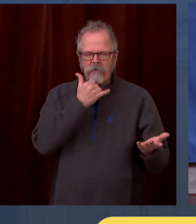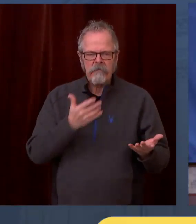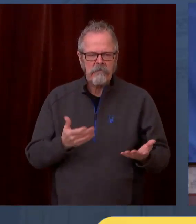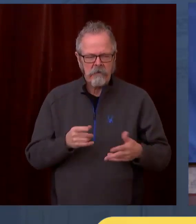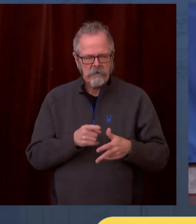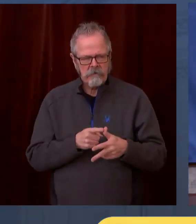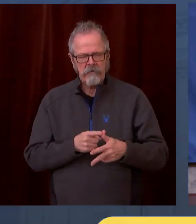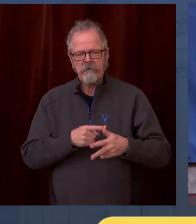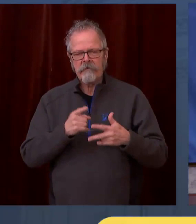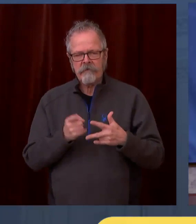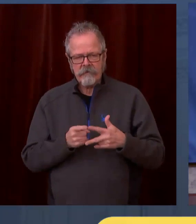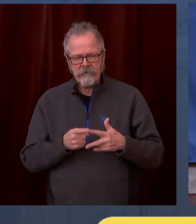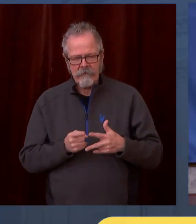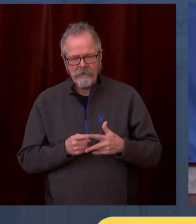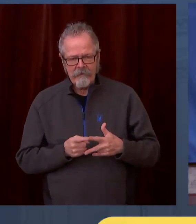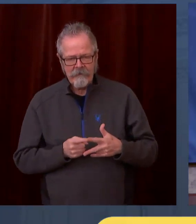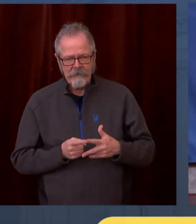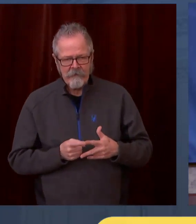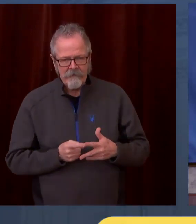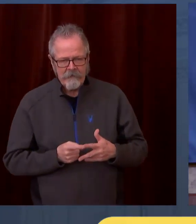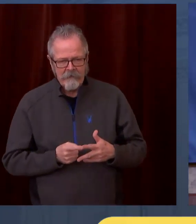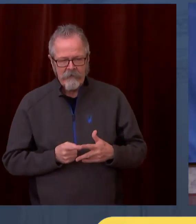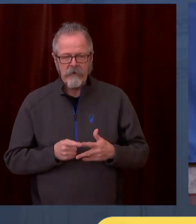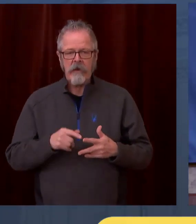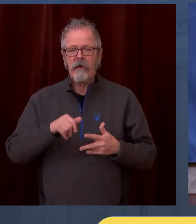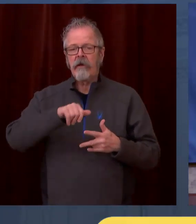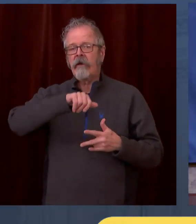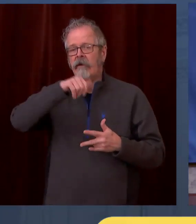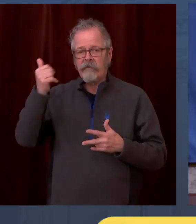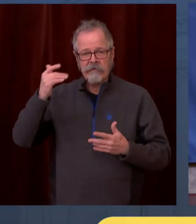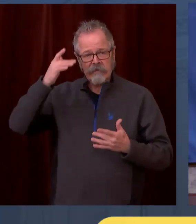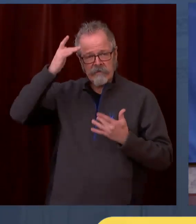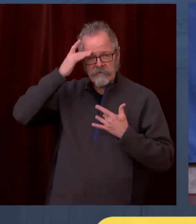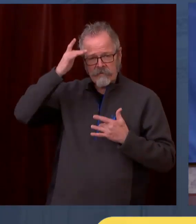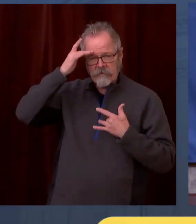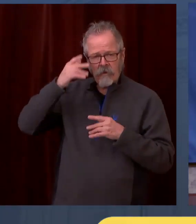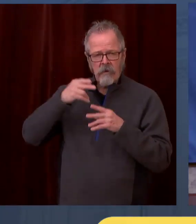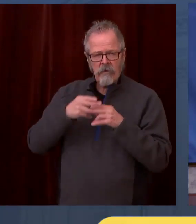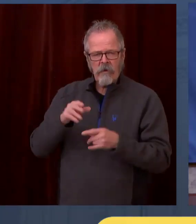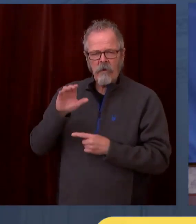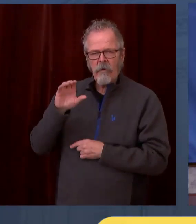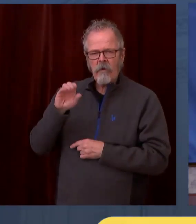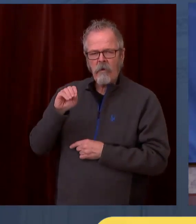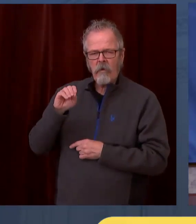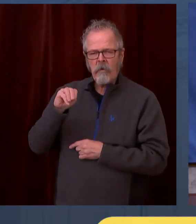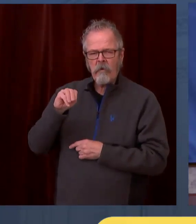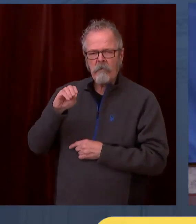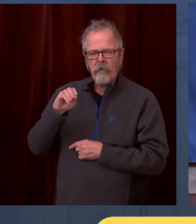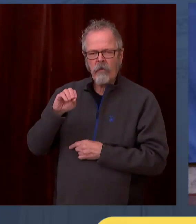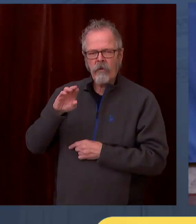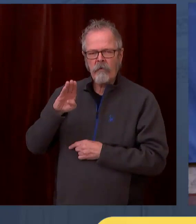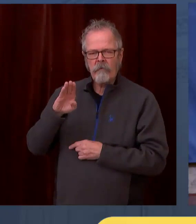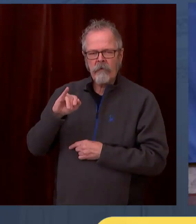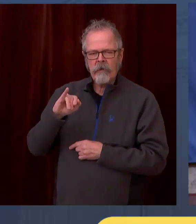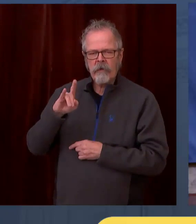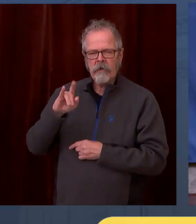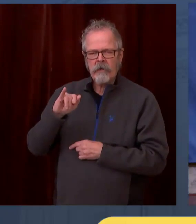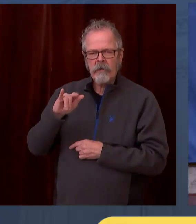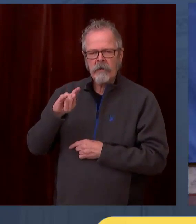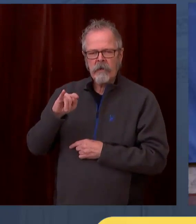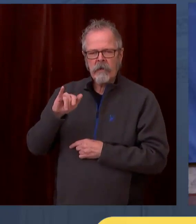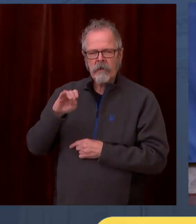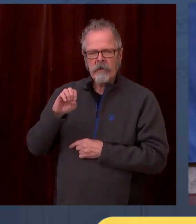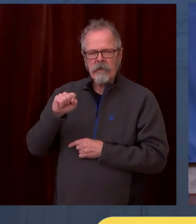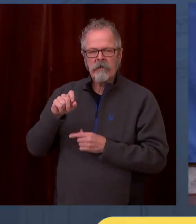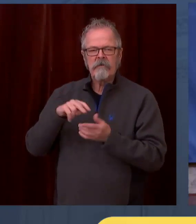smoking would need to be shown in order to be considered one of the two comorbidities? And lastly, based on this expedited